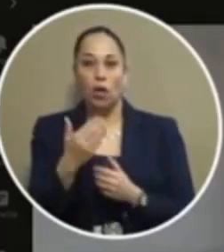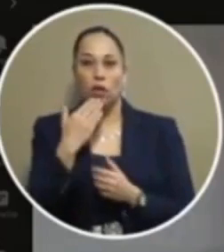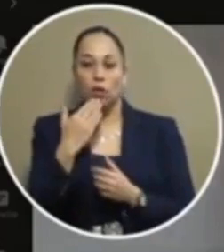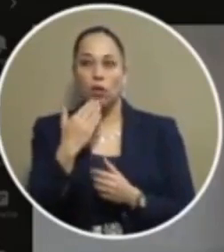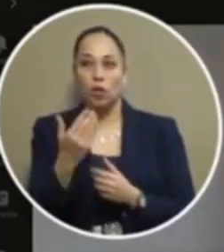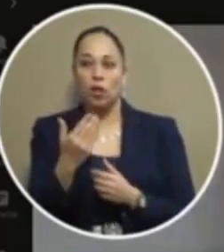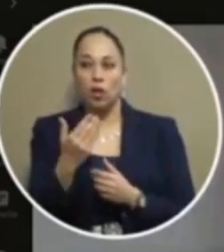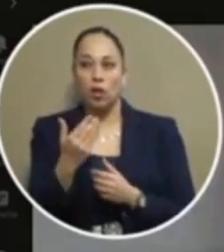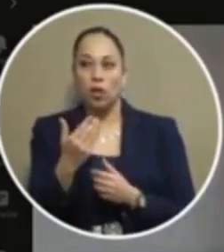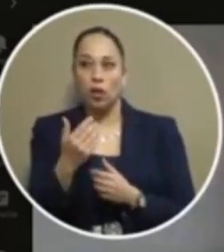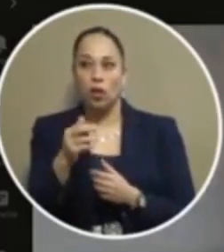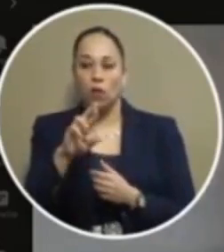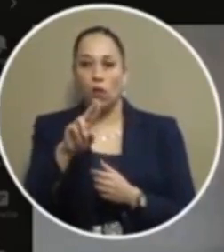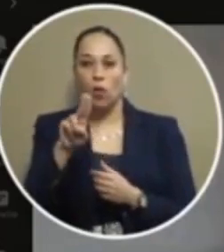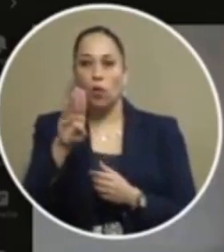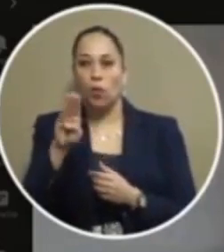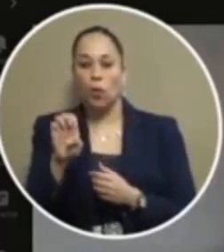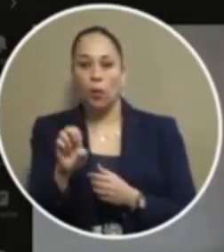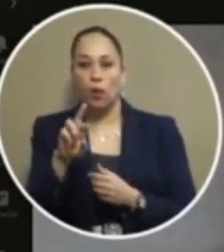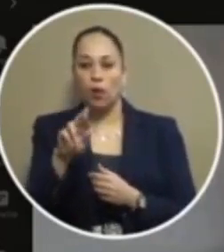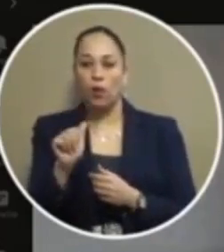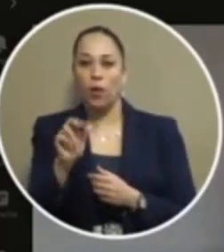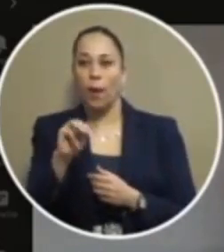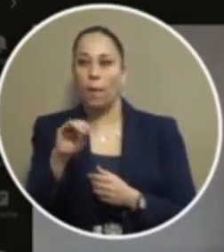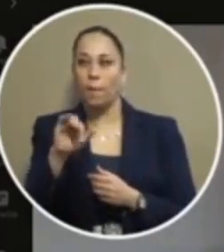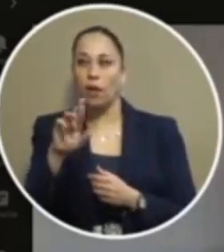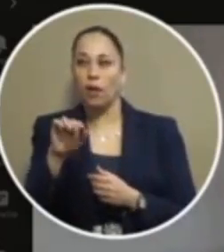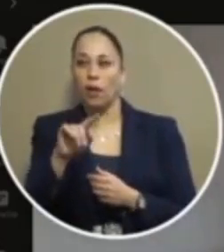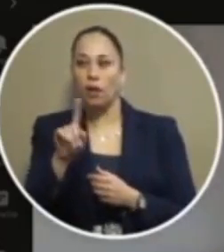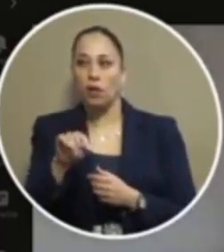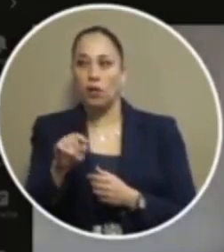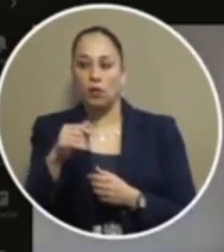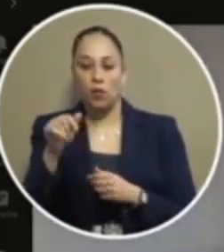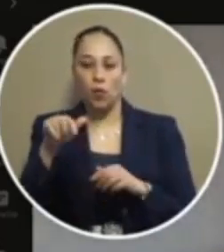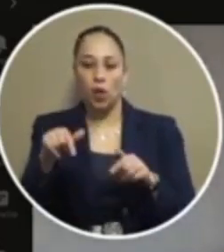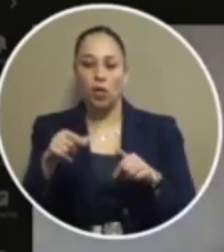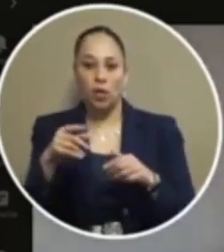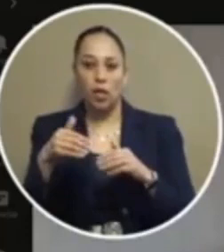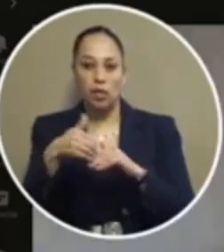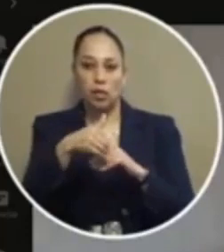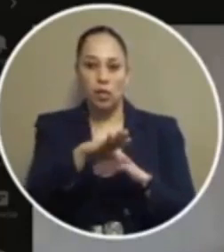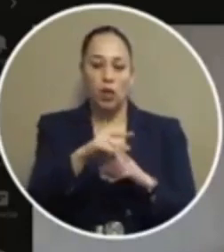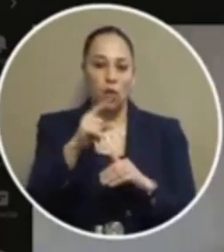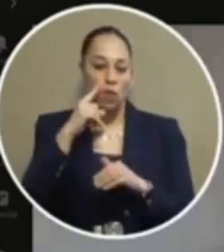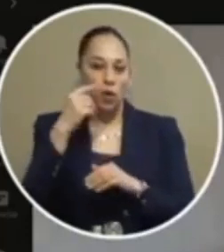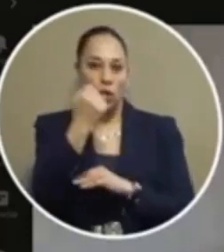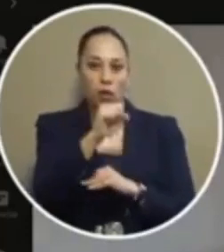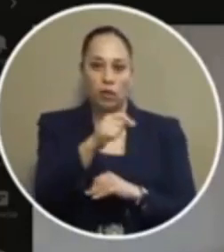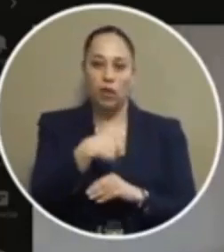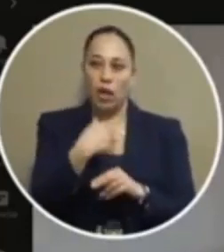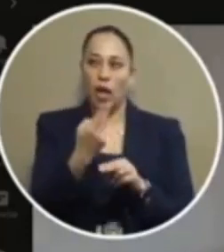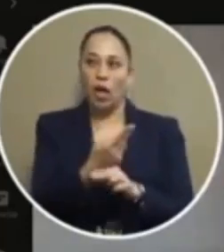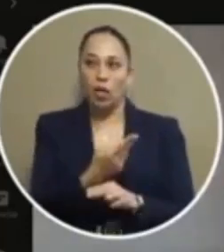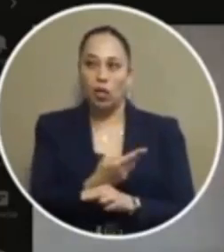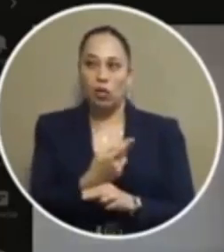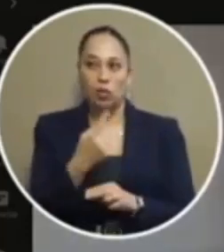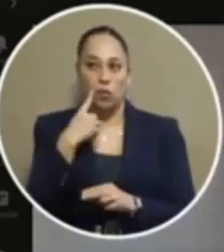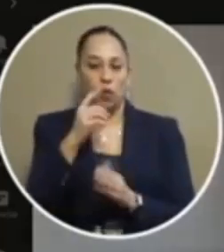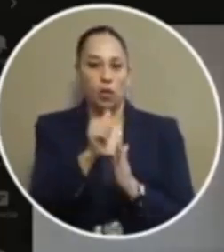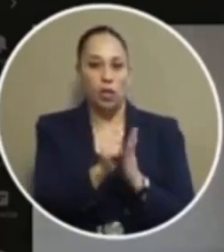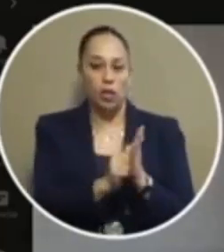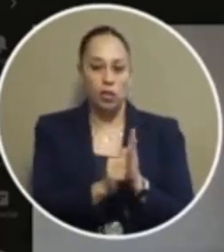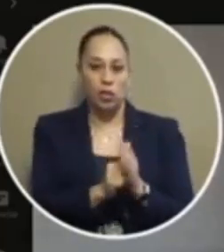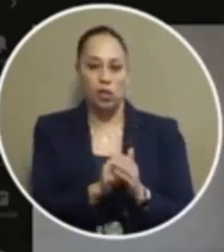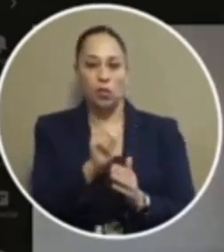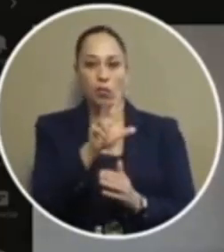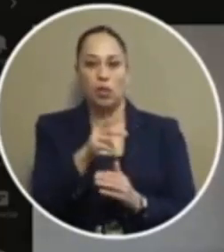photographer ruben ramirez for allowing me to use his image um from saturday's protest that i used um during agenda item number